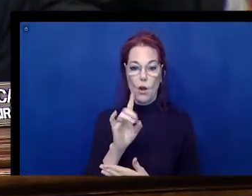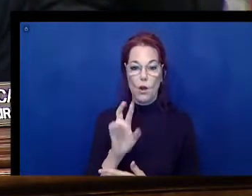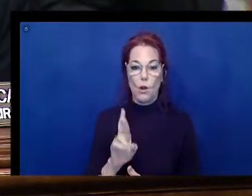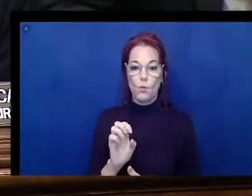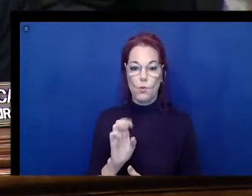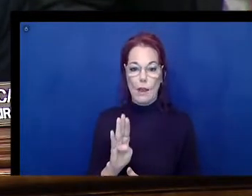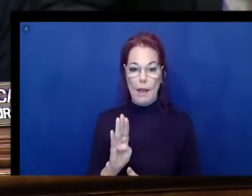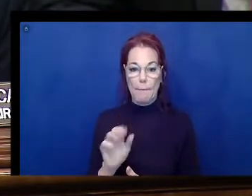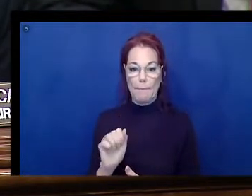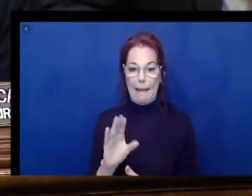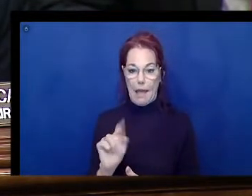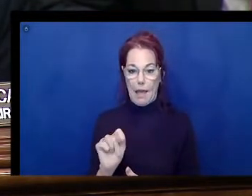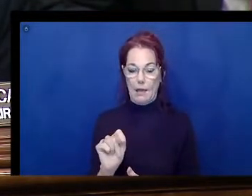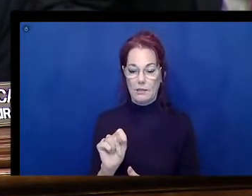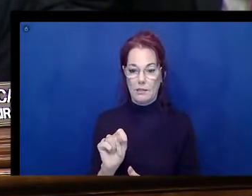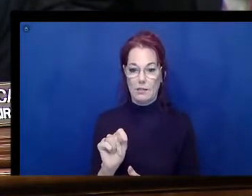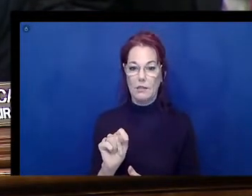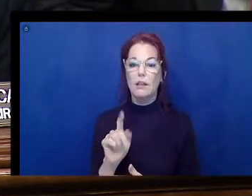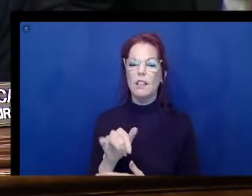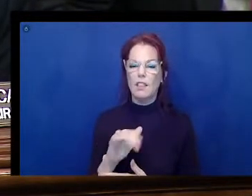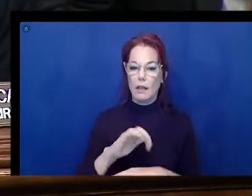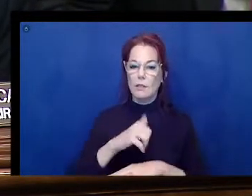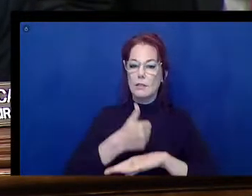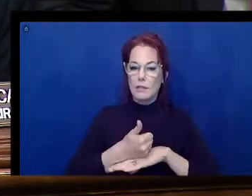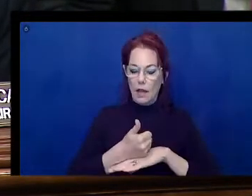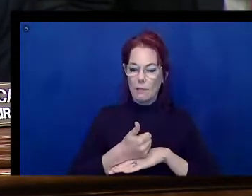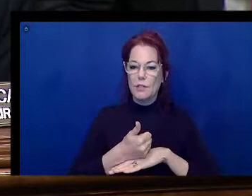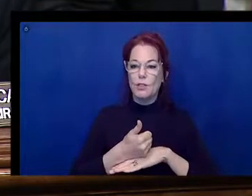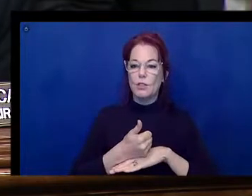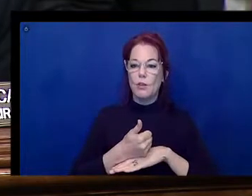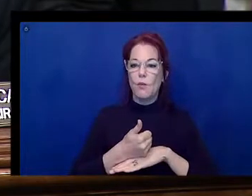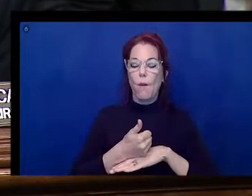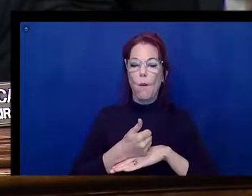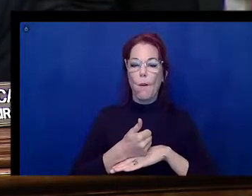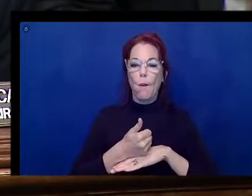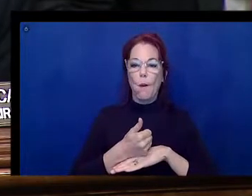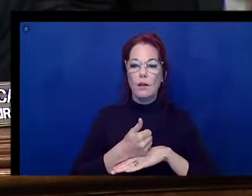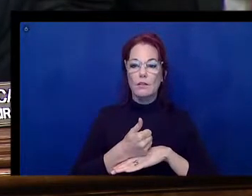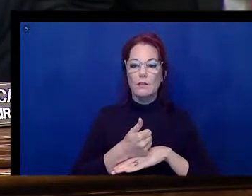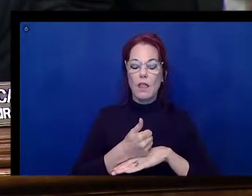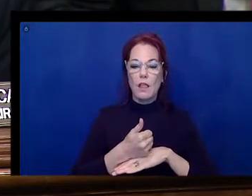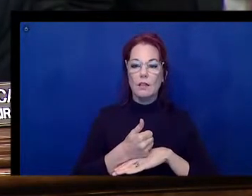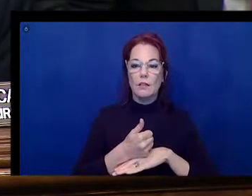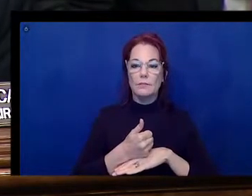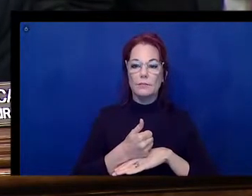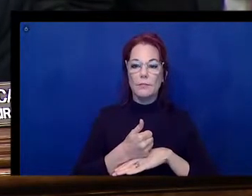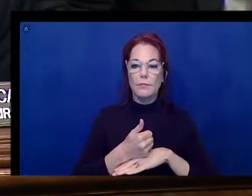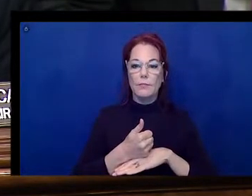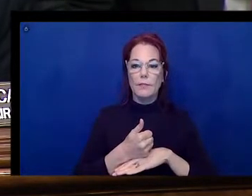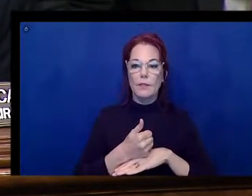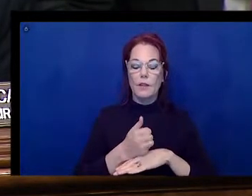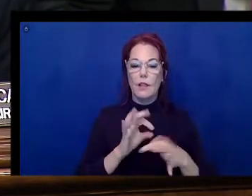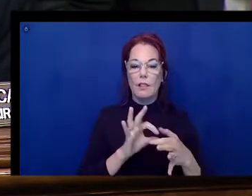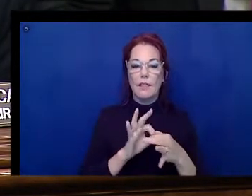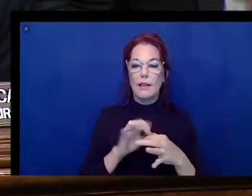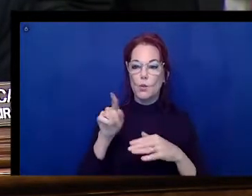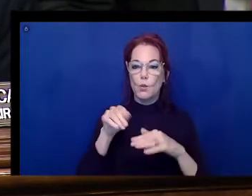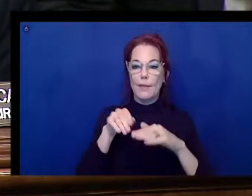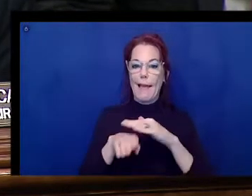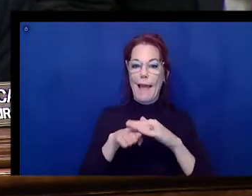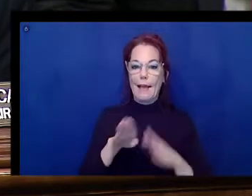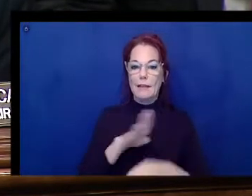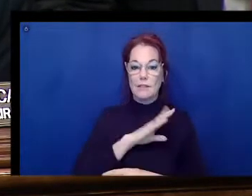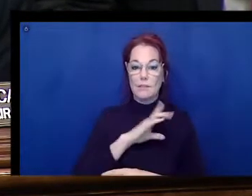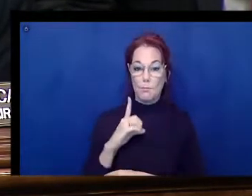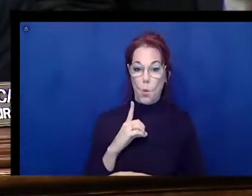before, establishes the floor from which experts at the Access Board set standards for accessible